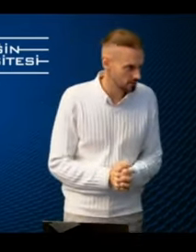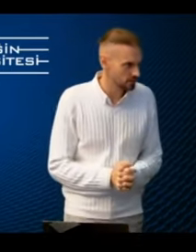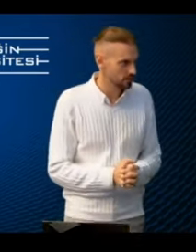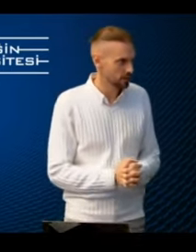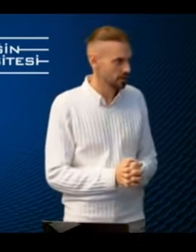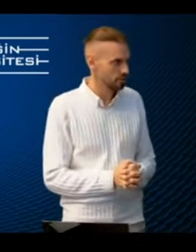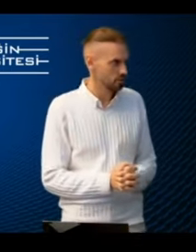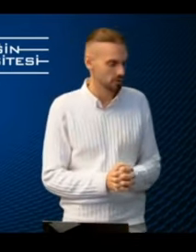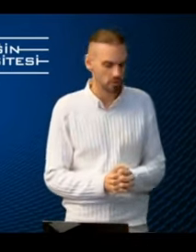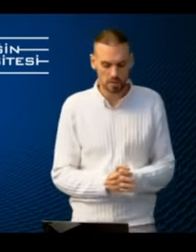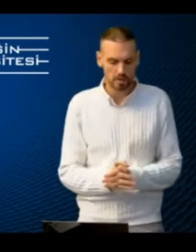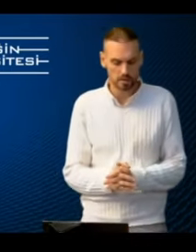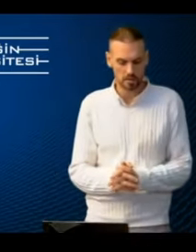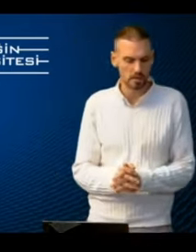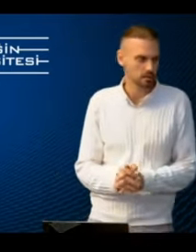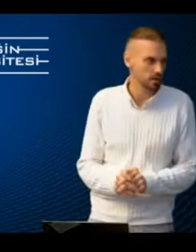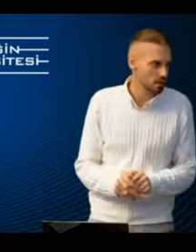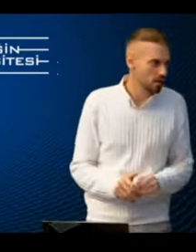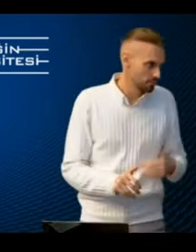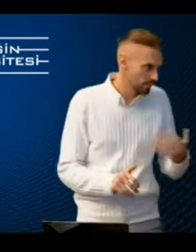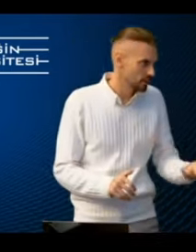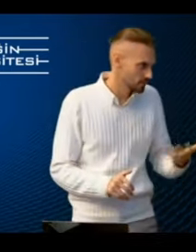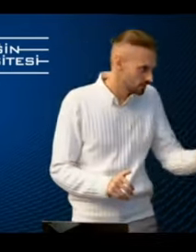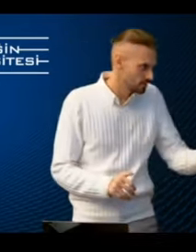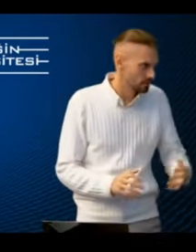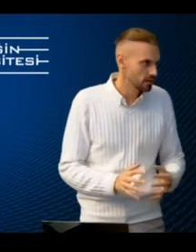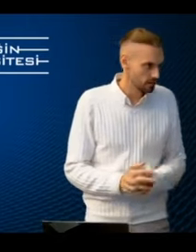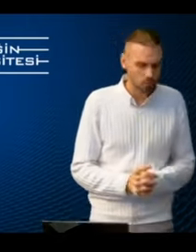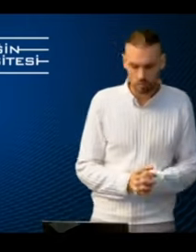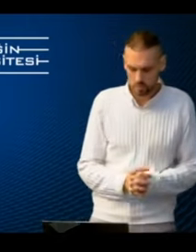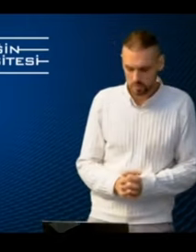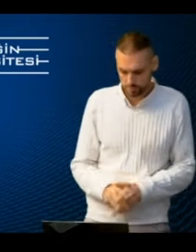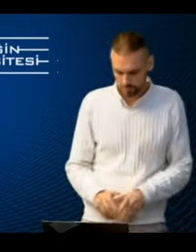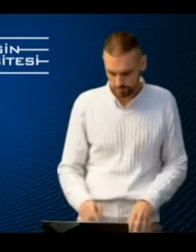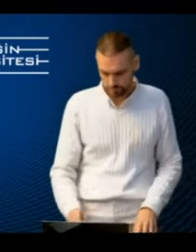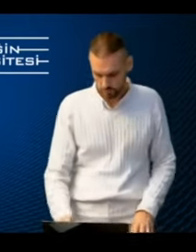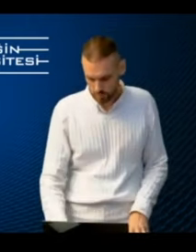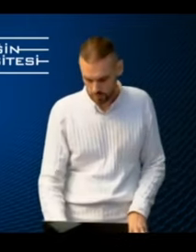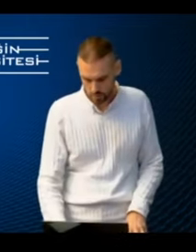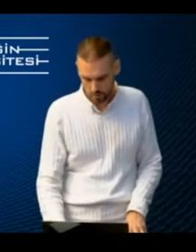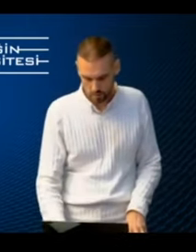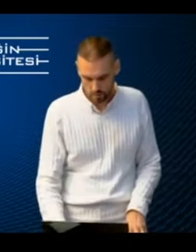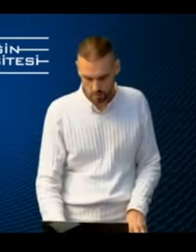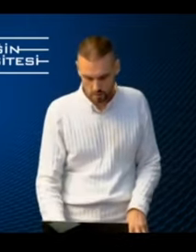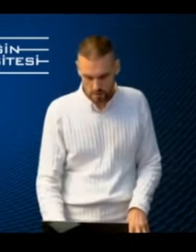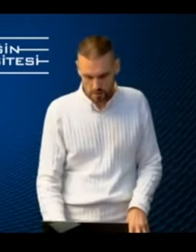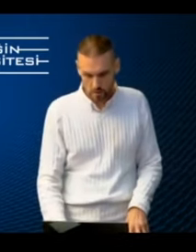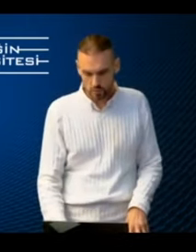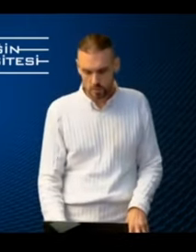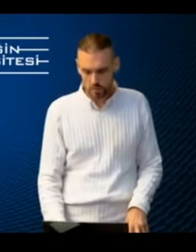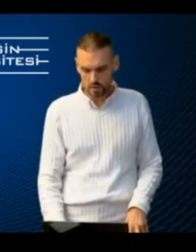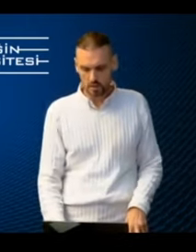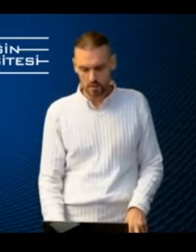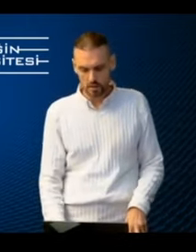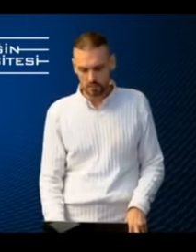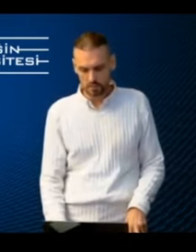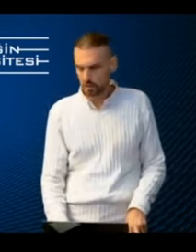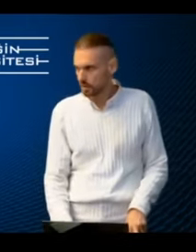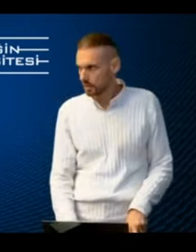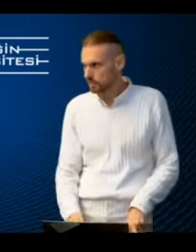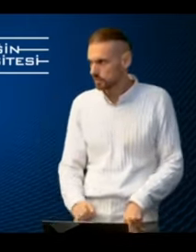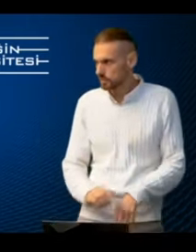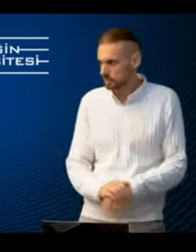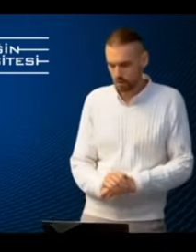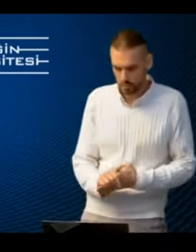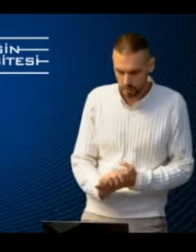an accessible airport in your case it has paid right the costs so a few more slides i have